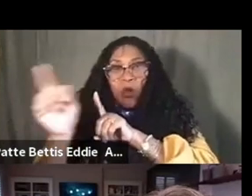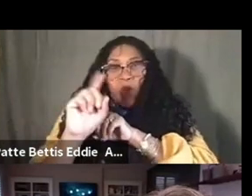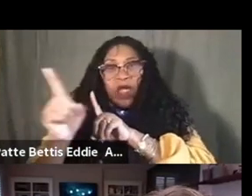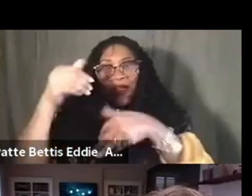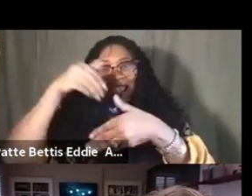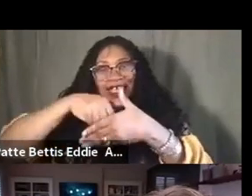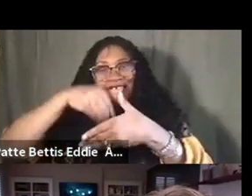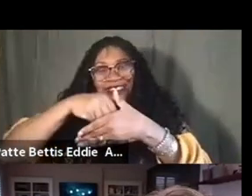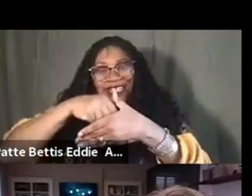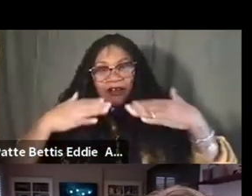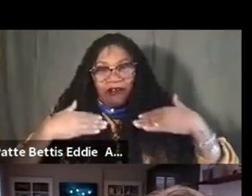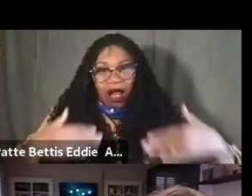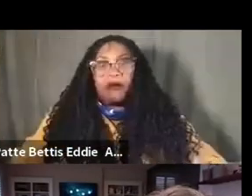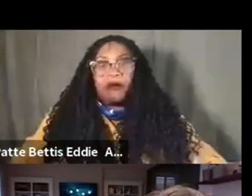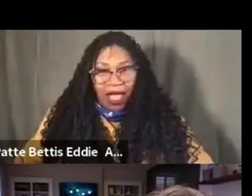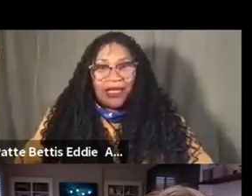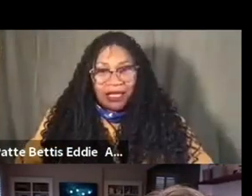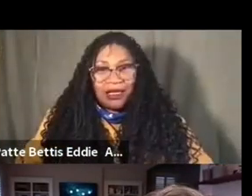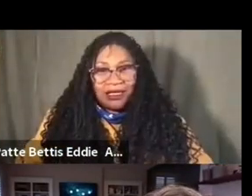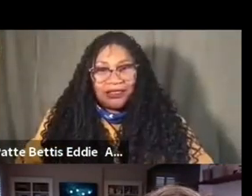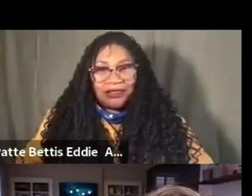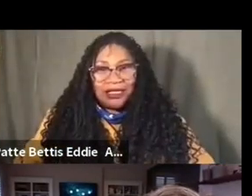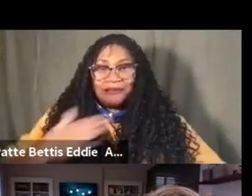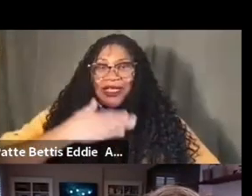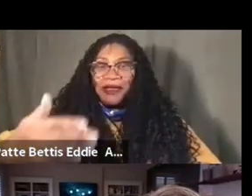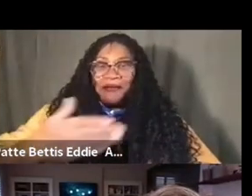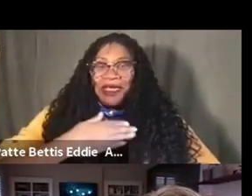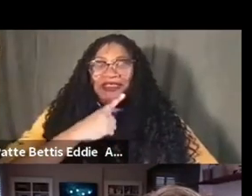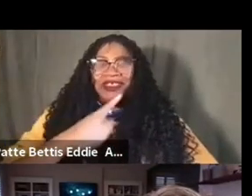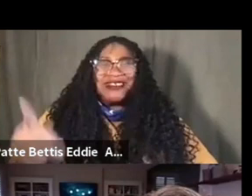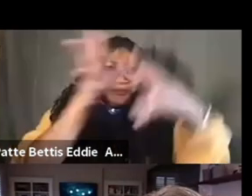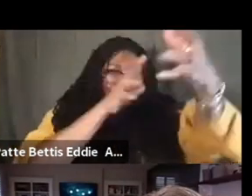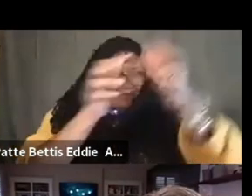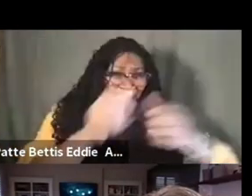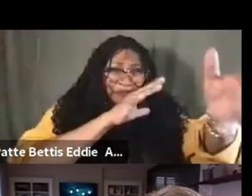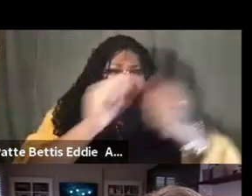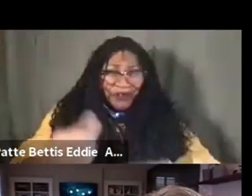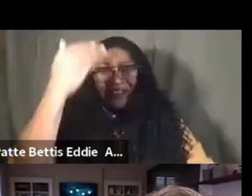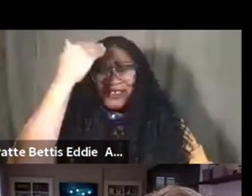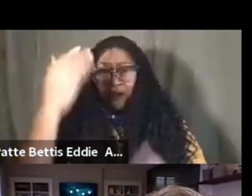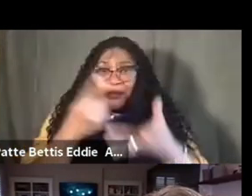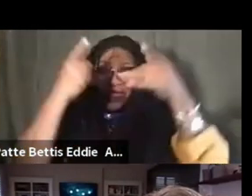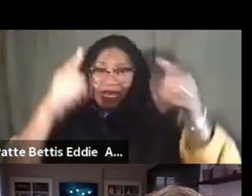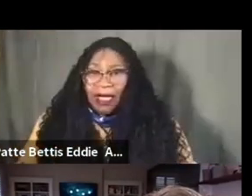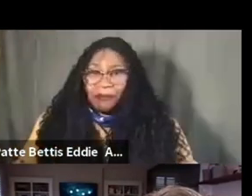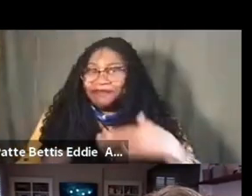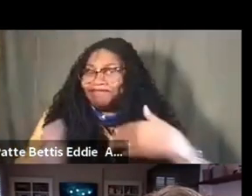that our bodies can be a safe harbor, even amidst incredible violence against those bodies. Um, I think often obviously of the